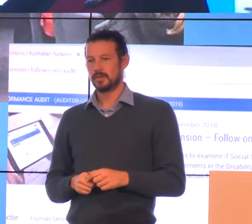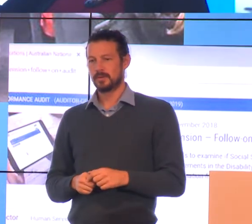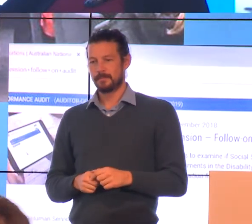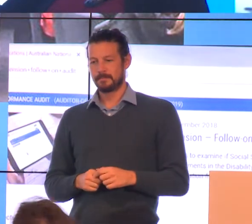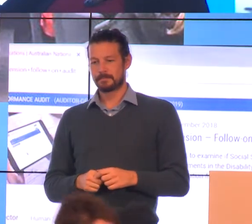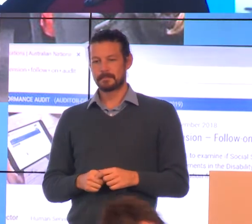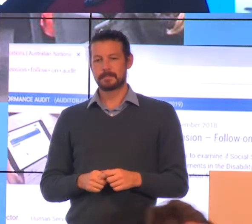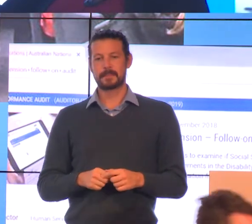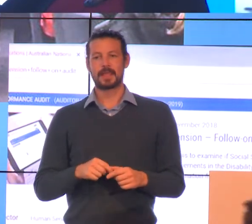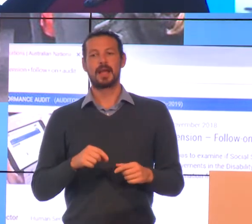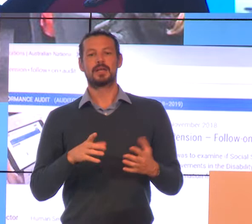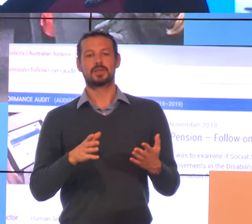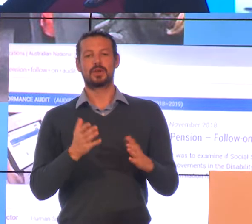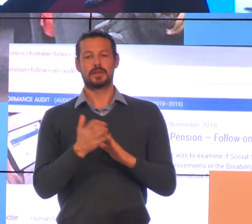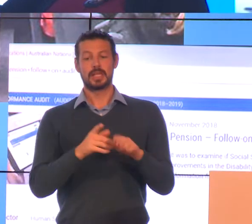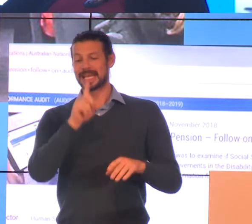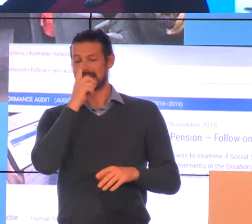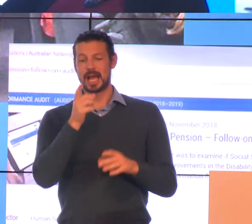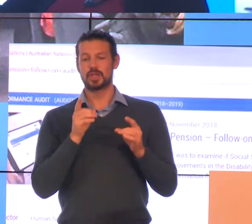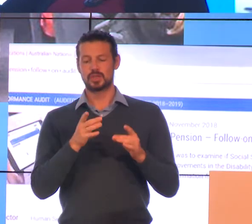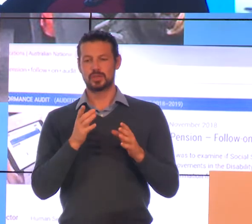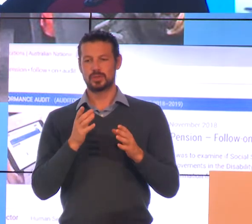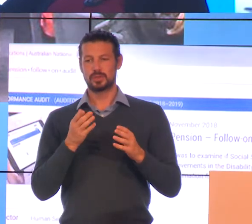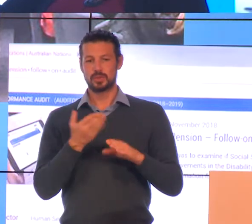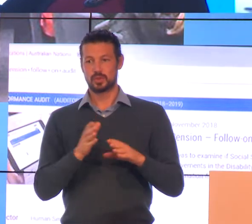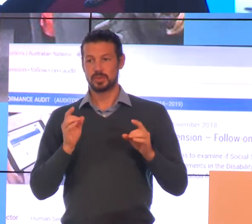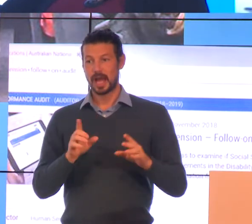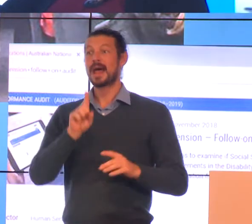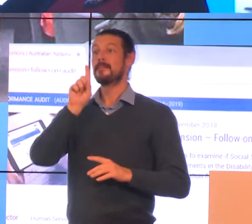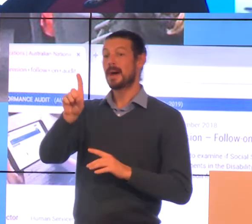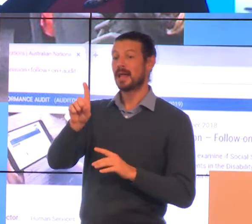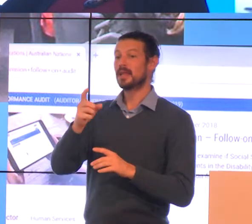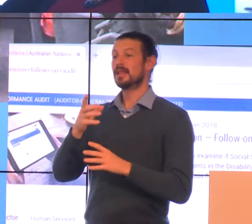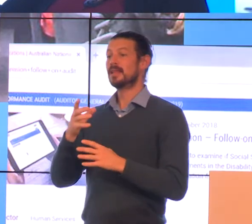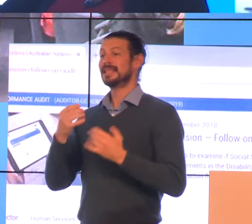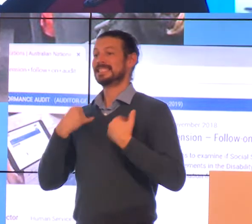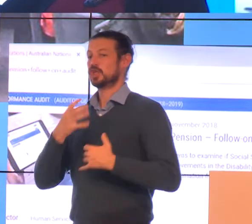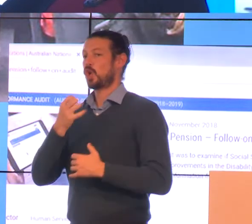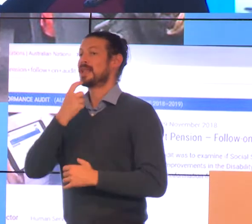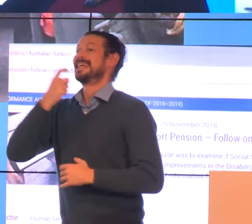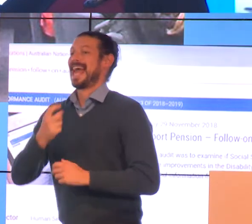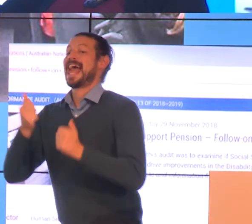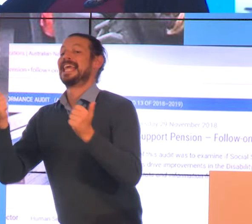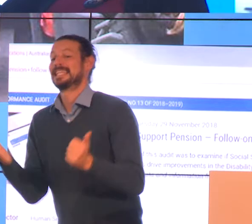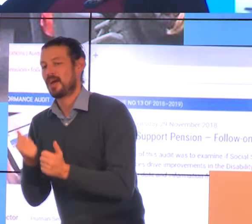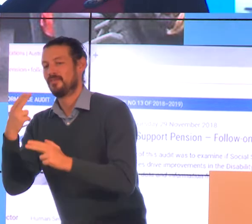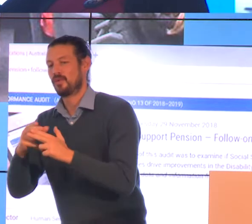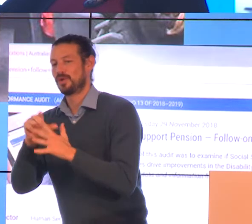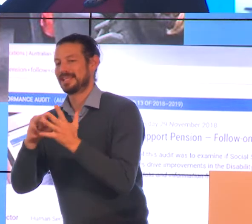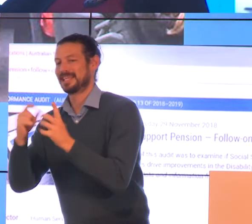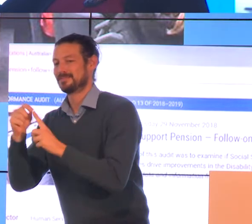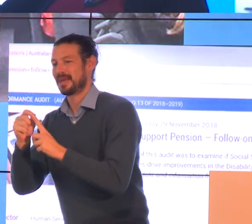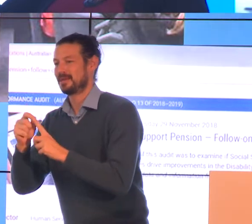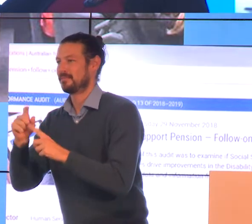Newstart but they find that their illness or disability isn't enough for them to be eligible for DSP which is a very